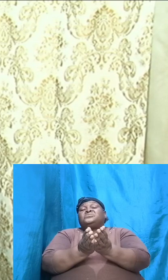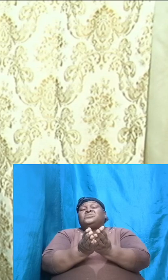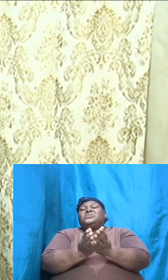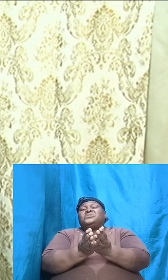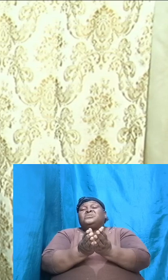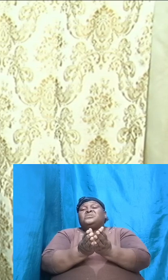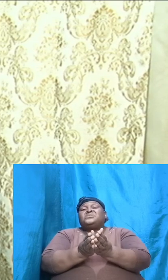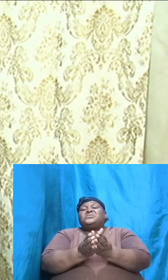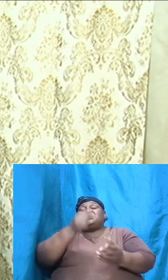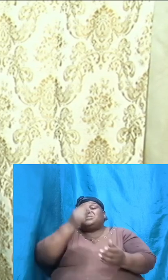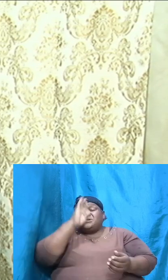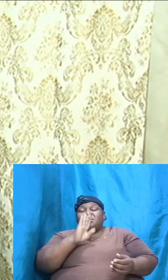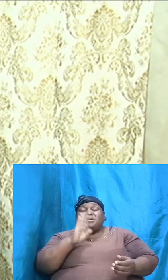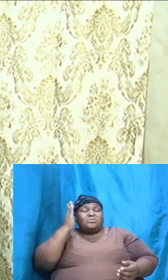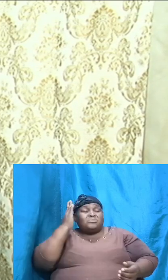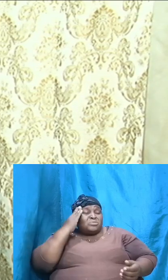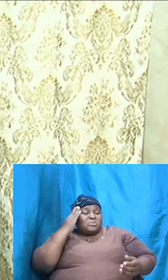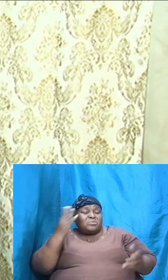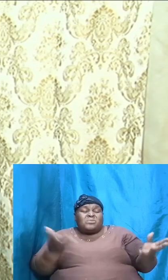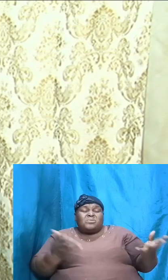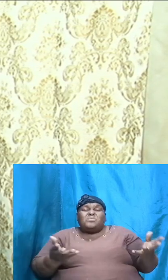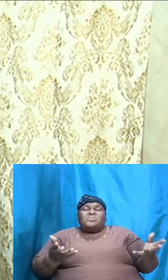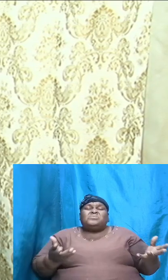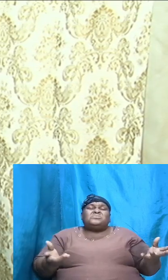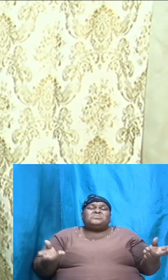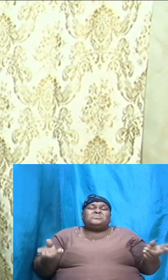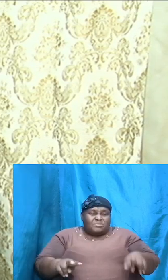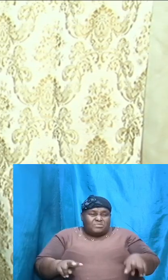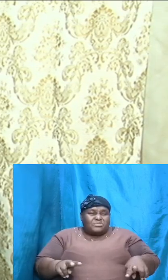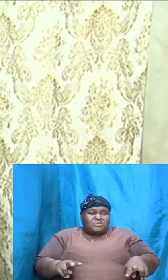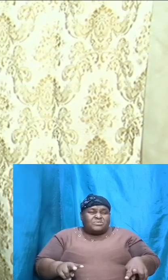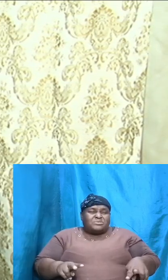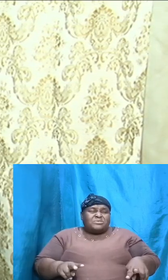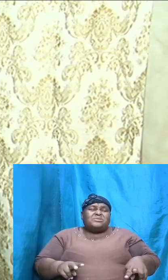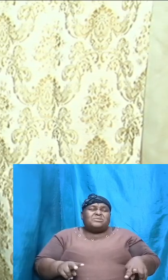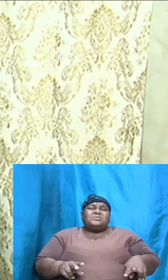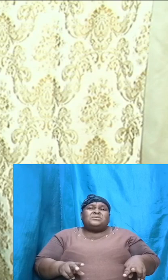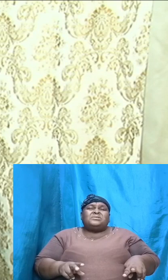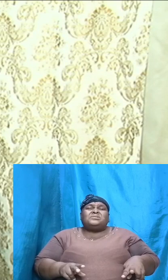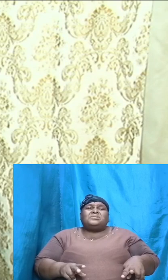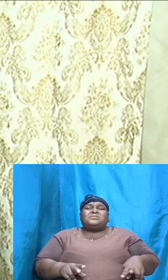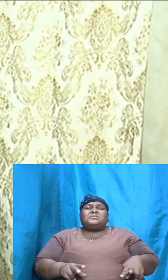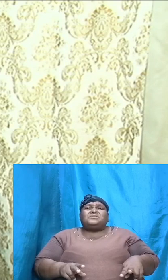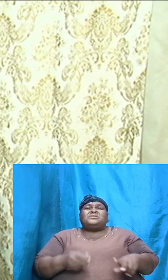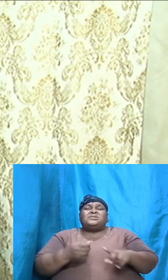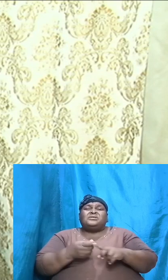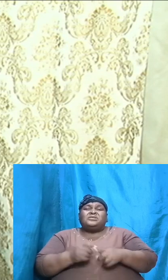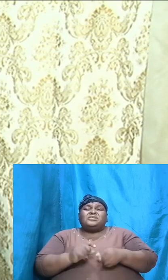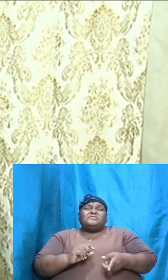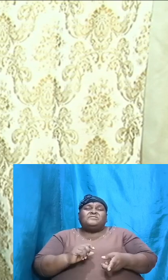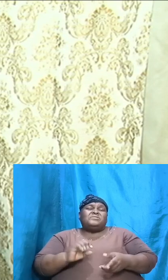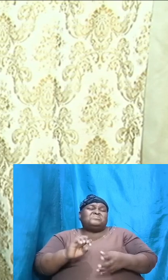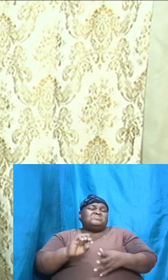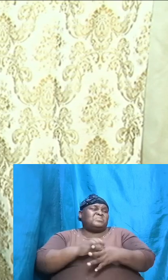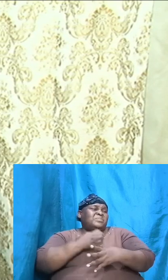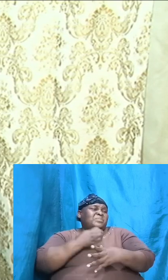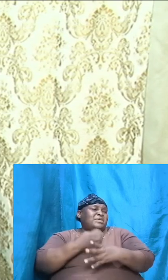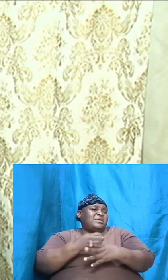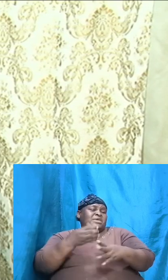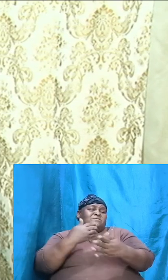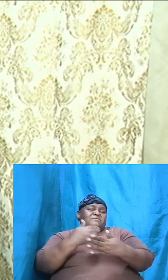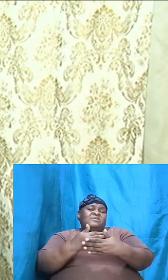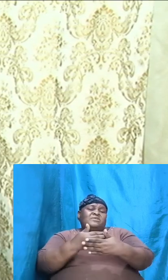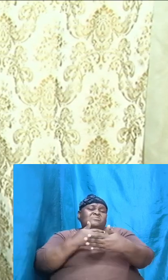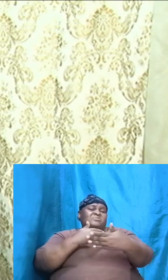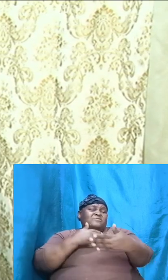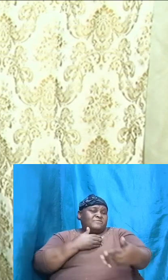God knew what had happened, knew what was coming, knew that it was going to happen. And from even before the